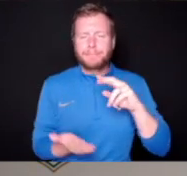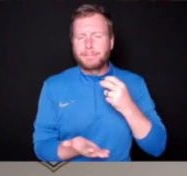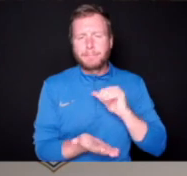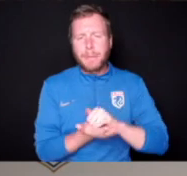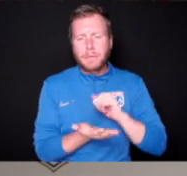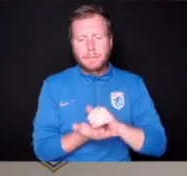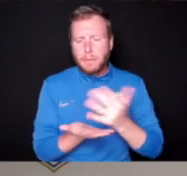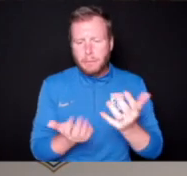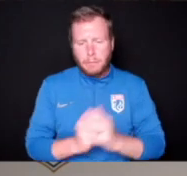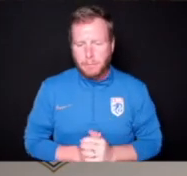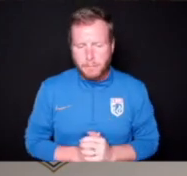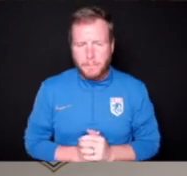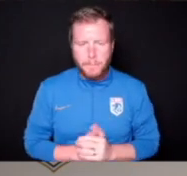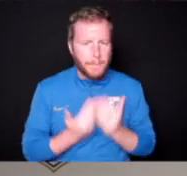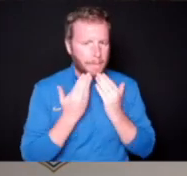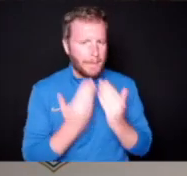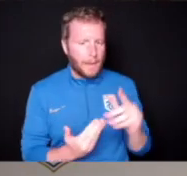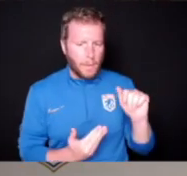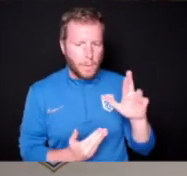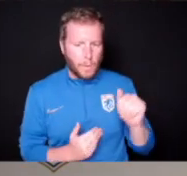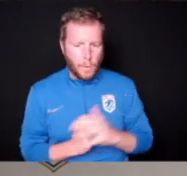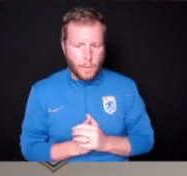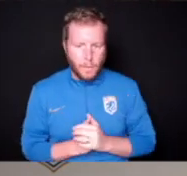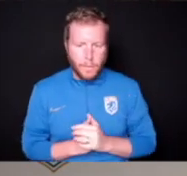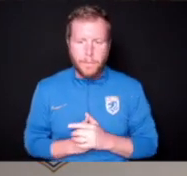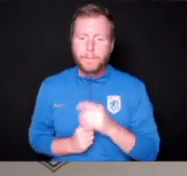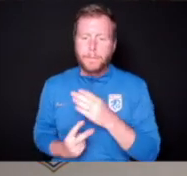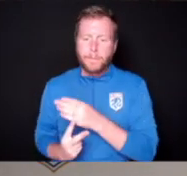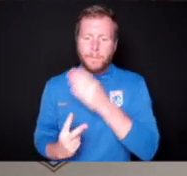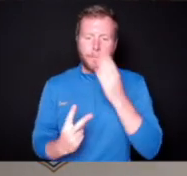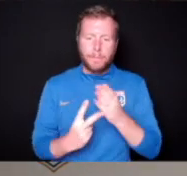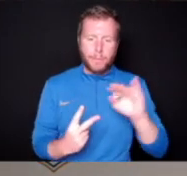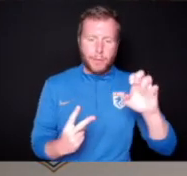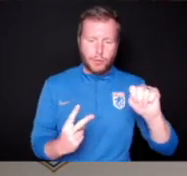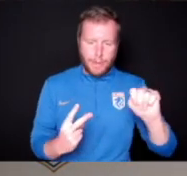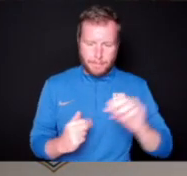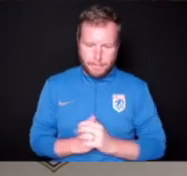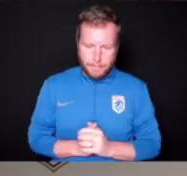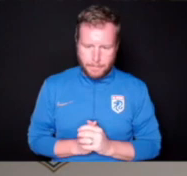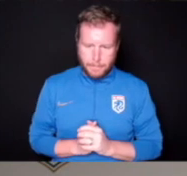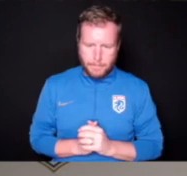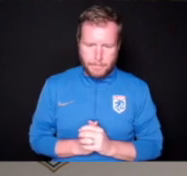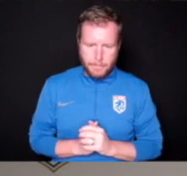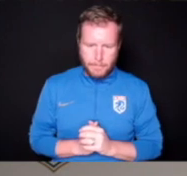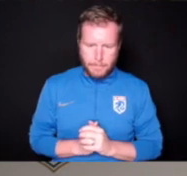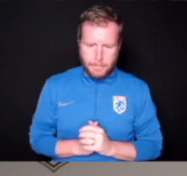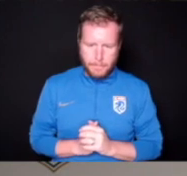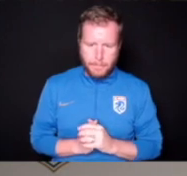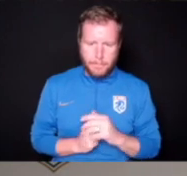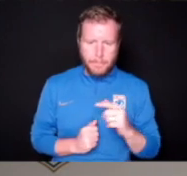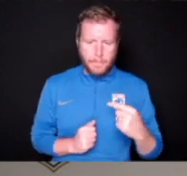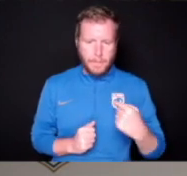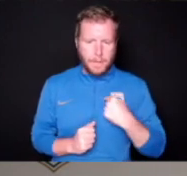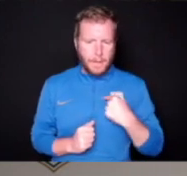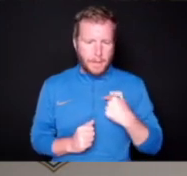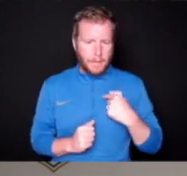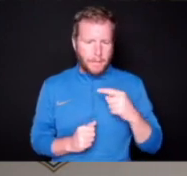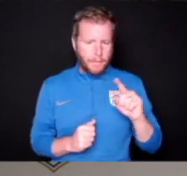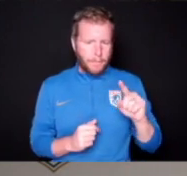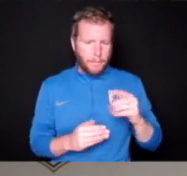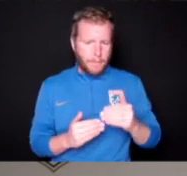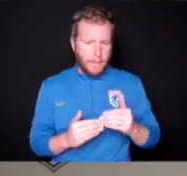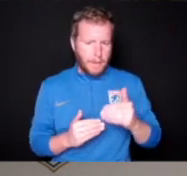Thank you, Laura. Thanks, Jacob. And then we have Aish right here in person. Hi, Laura. Aish from NextGen. My question is,